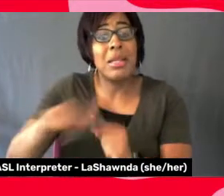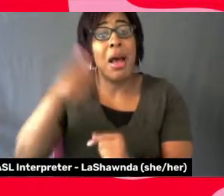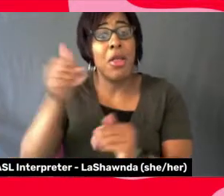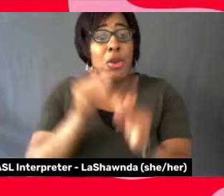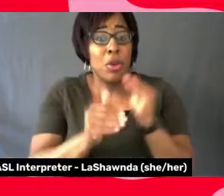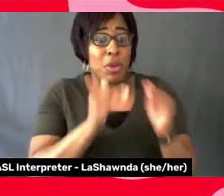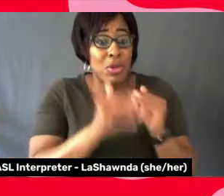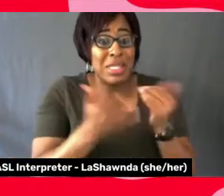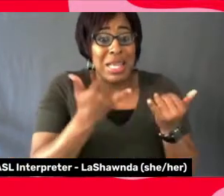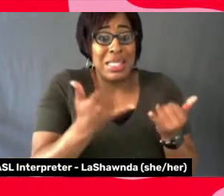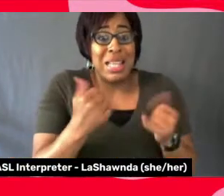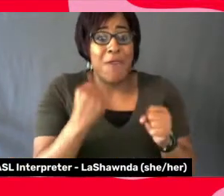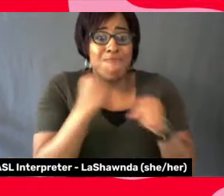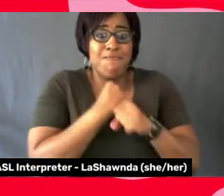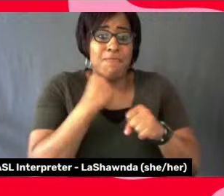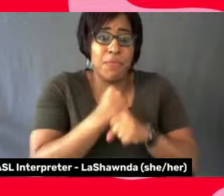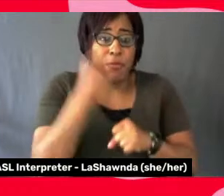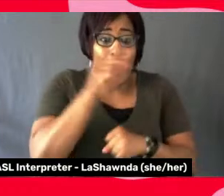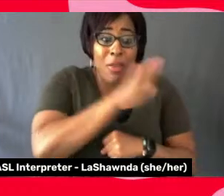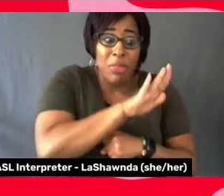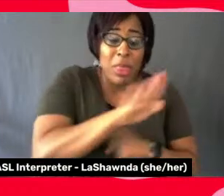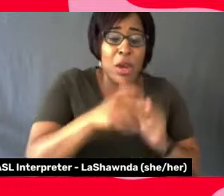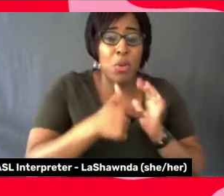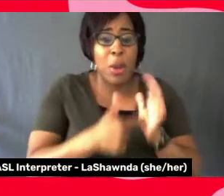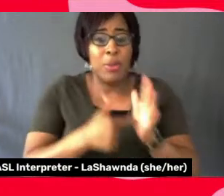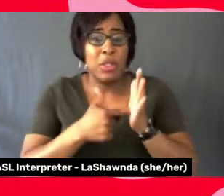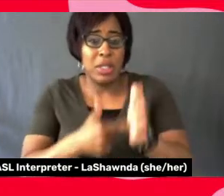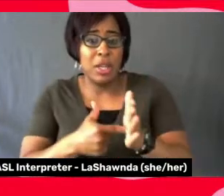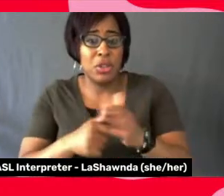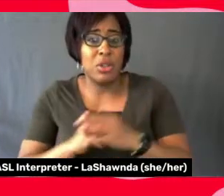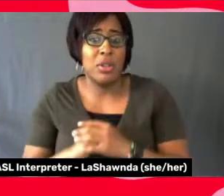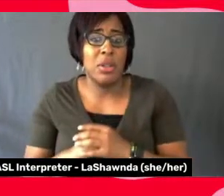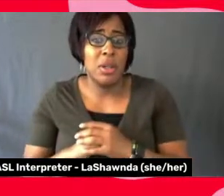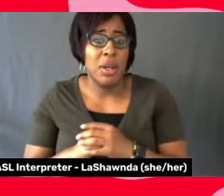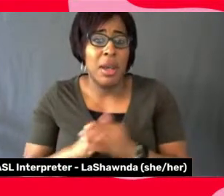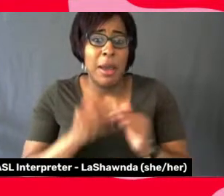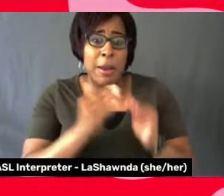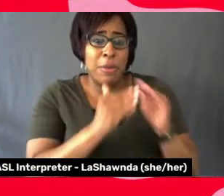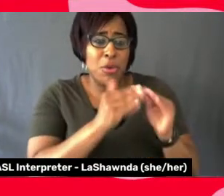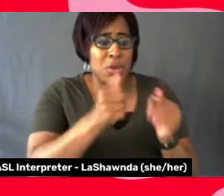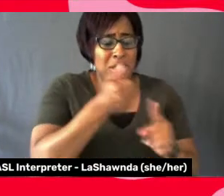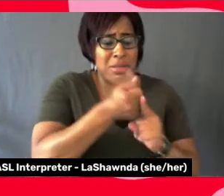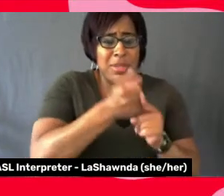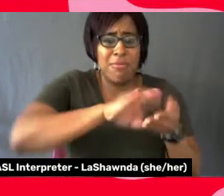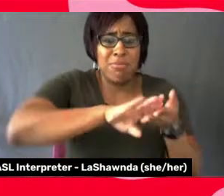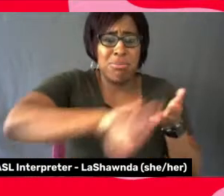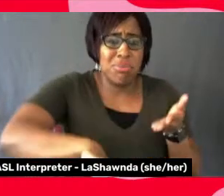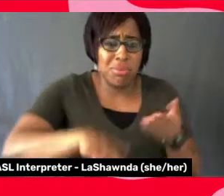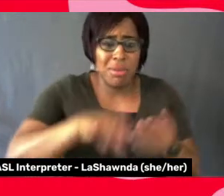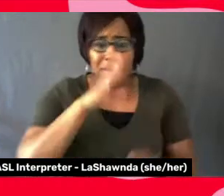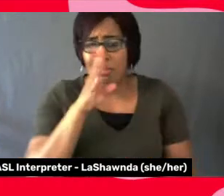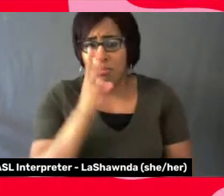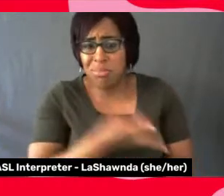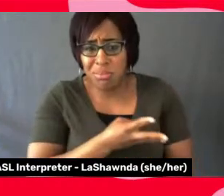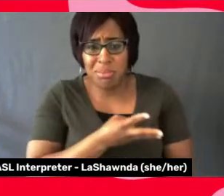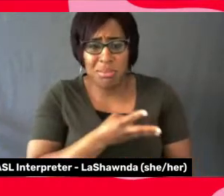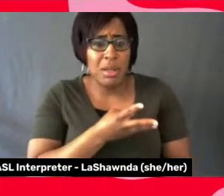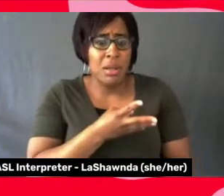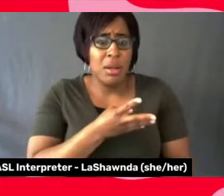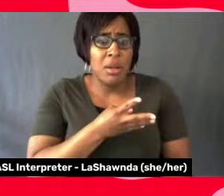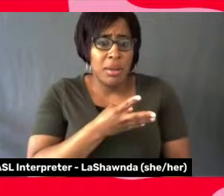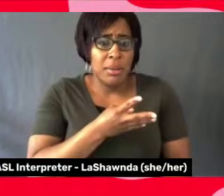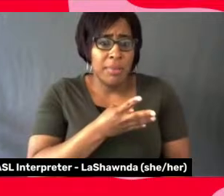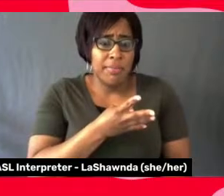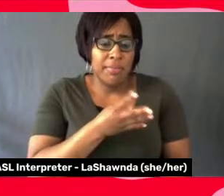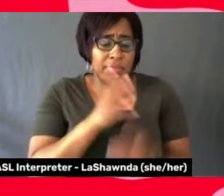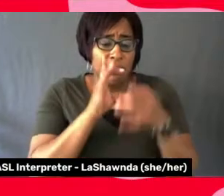their representation, you know, communities that have been marginalized and ignored on screen. So